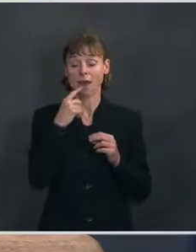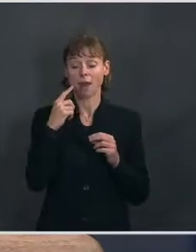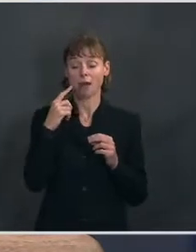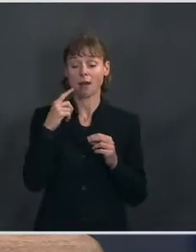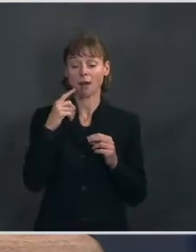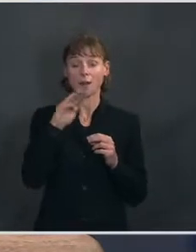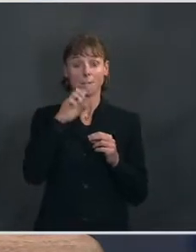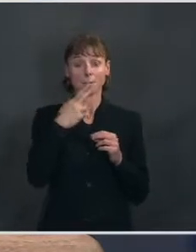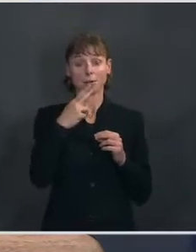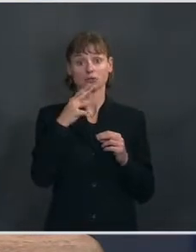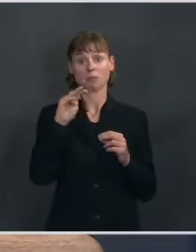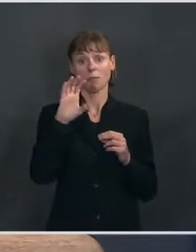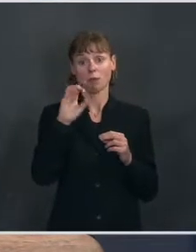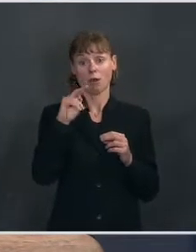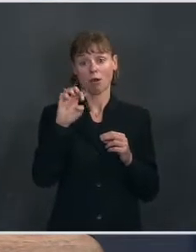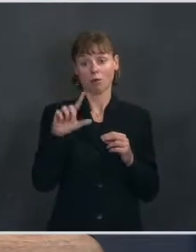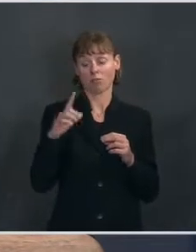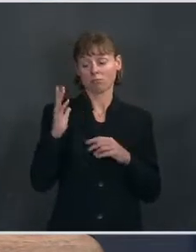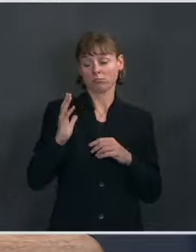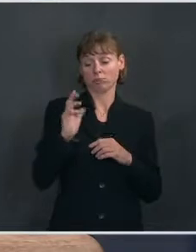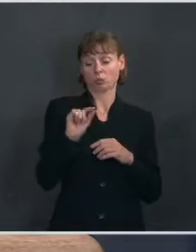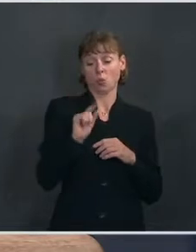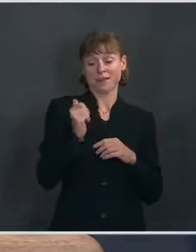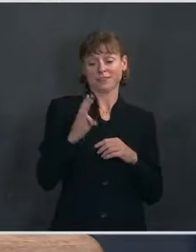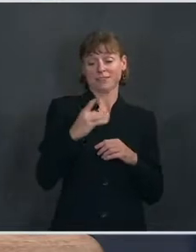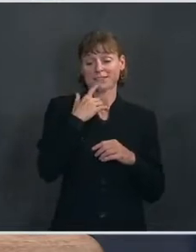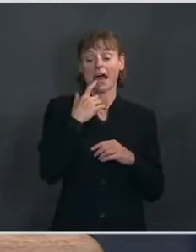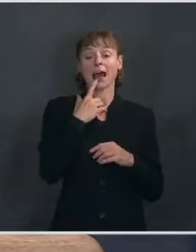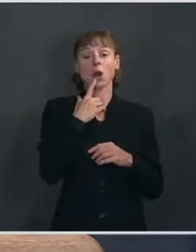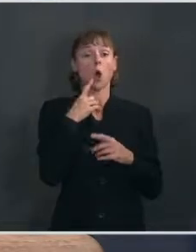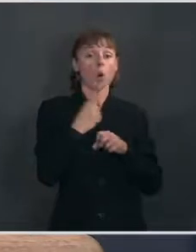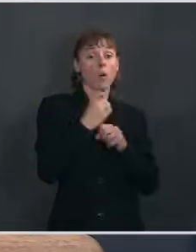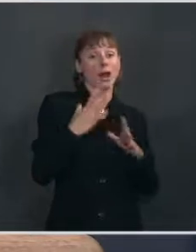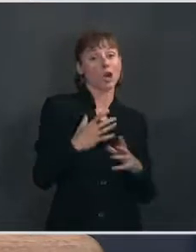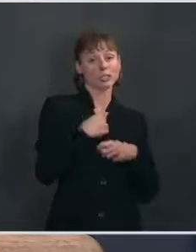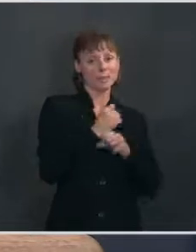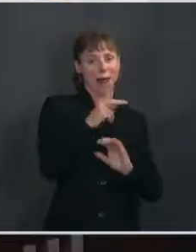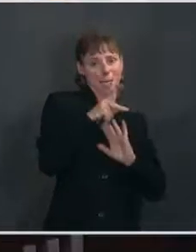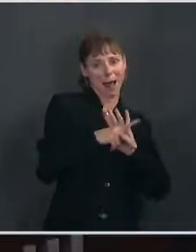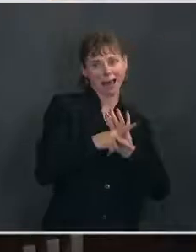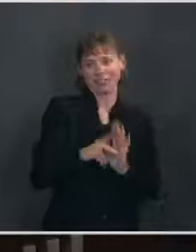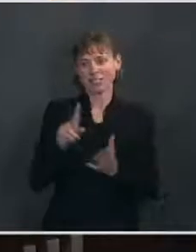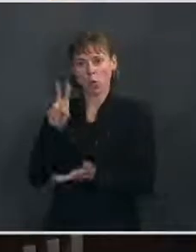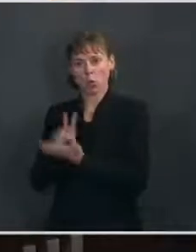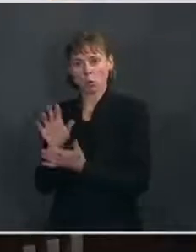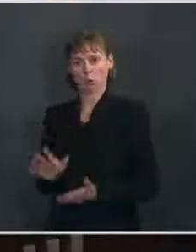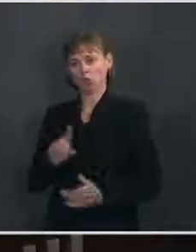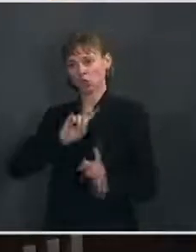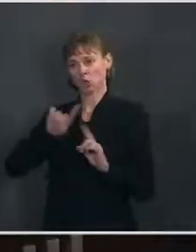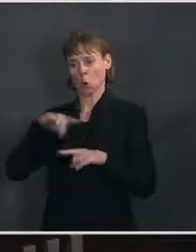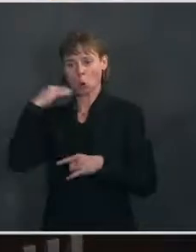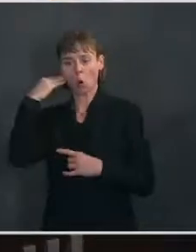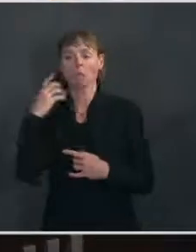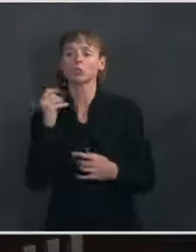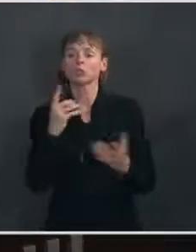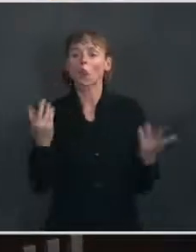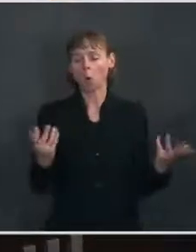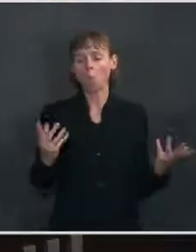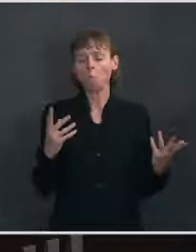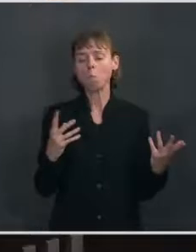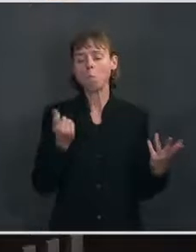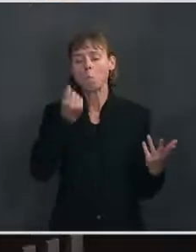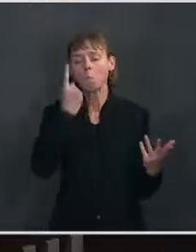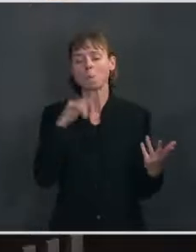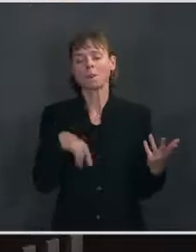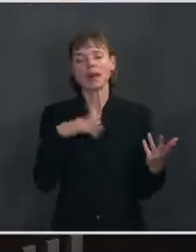famously said, winners make policy, losers go home. Given that, why shouldn't Democrats, why shouldn't President Biden be as